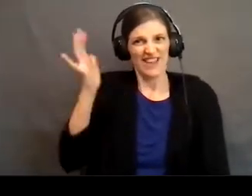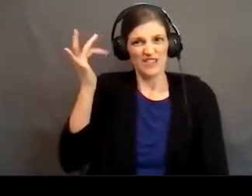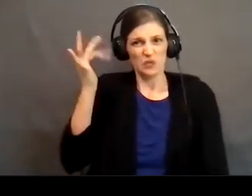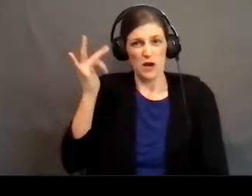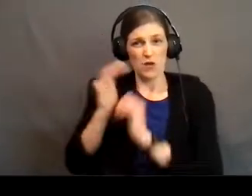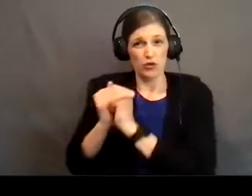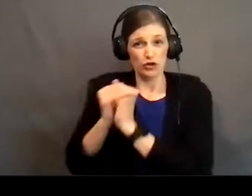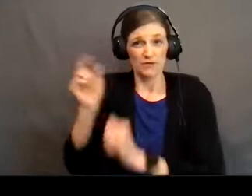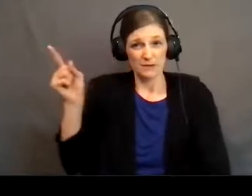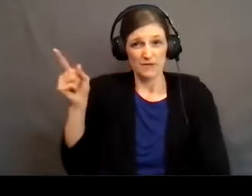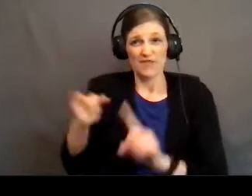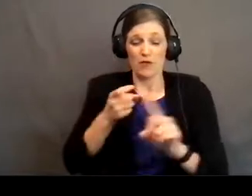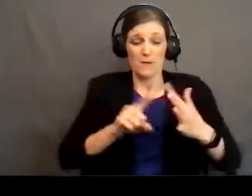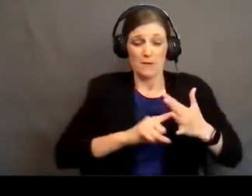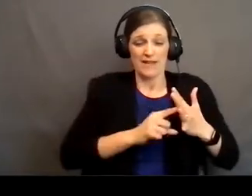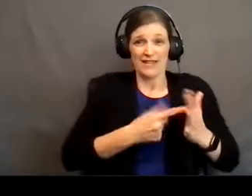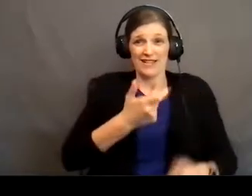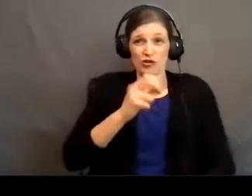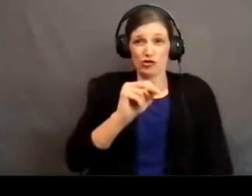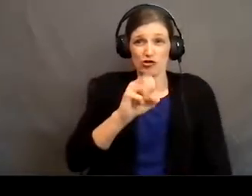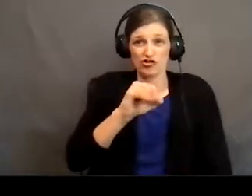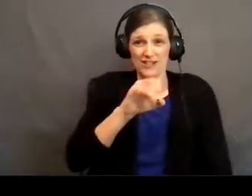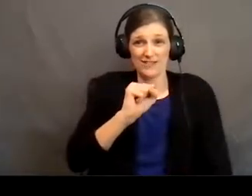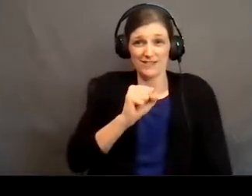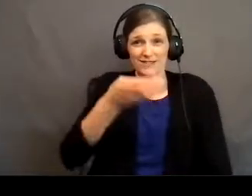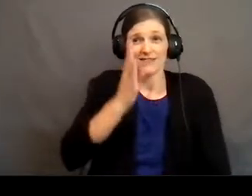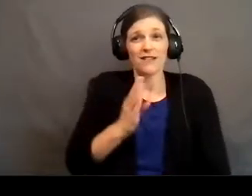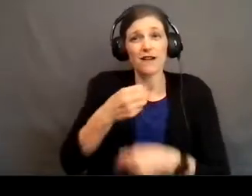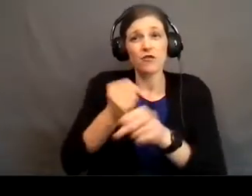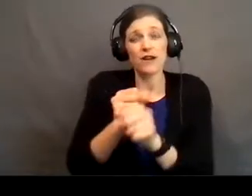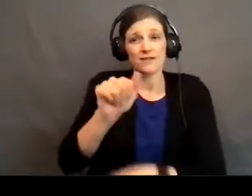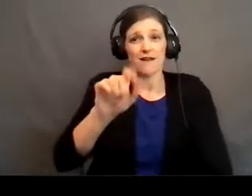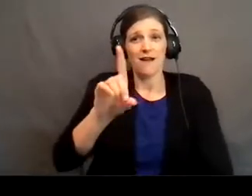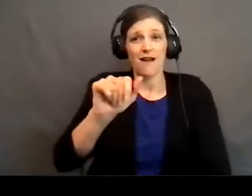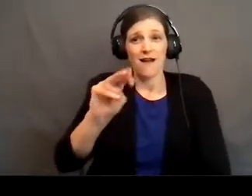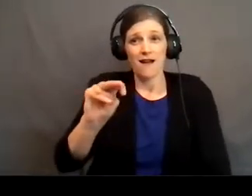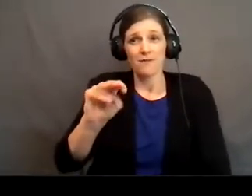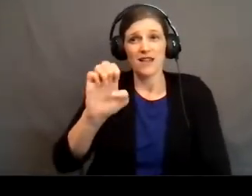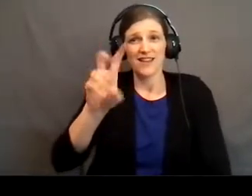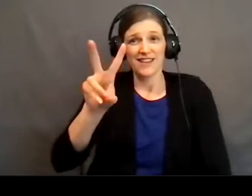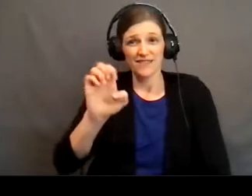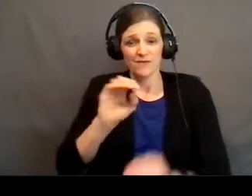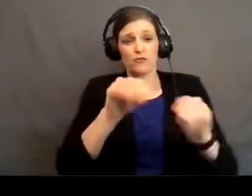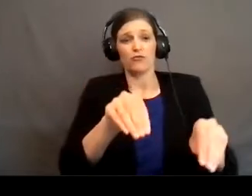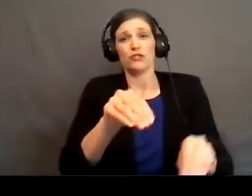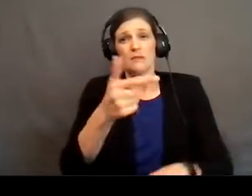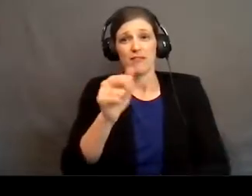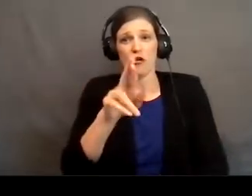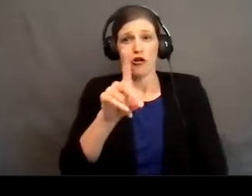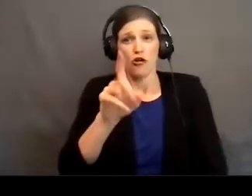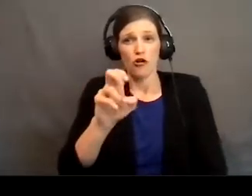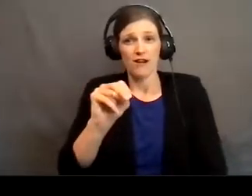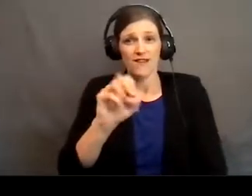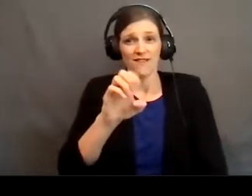From the very beginning in Genesis God creates Adam and Eve He puts them in the garden of Eden and the scripture